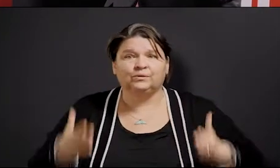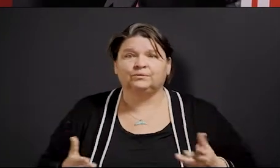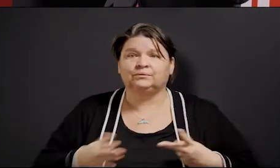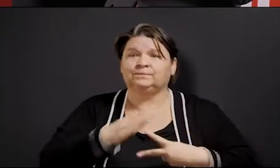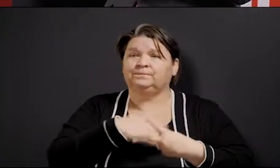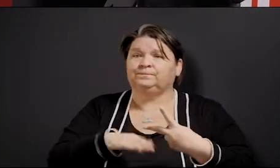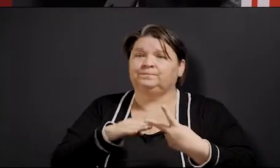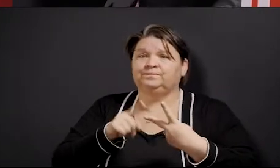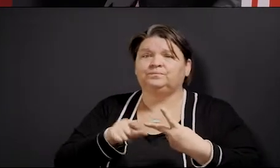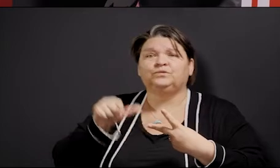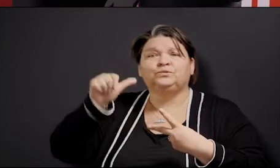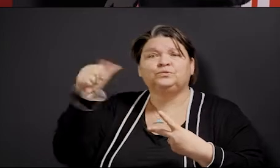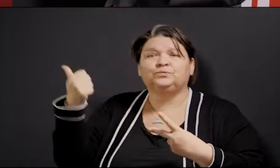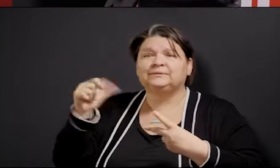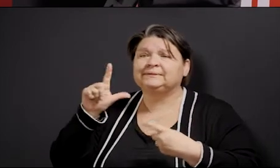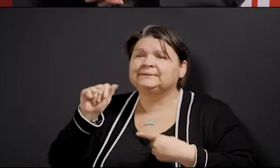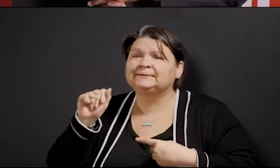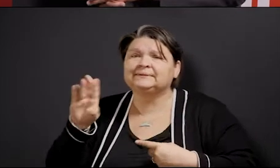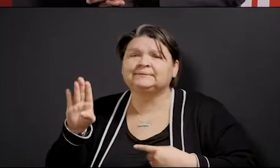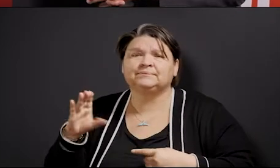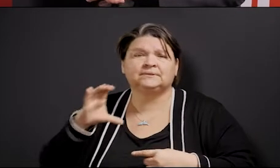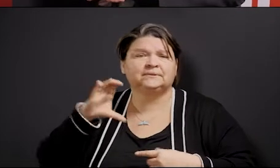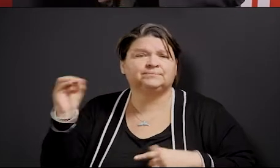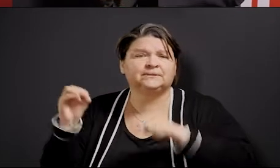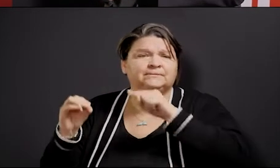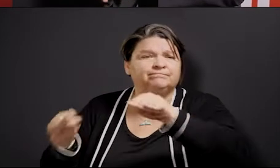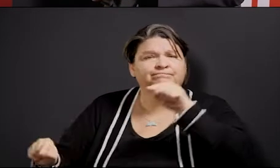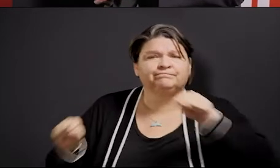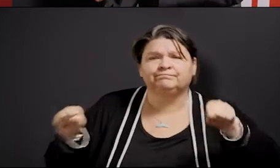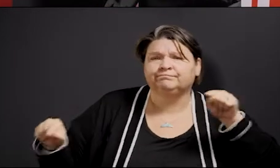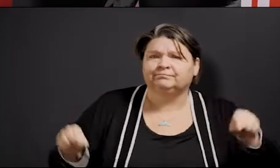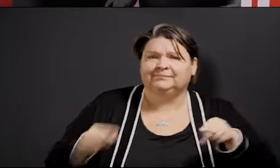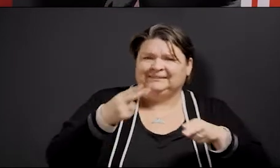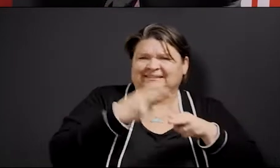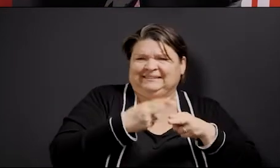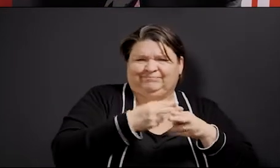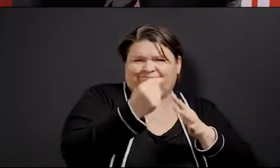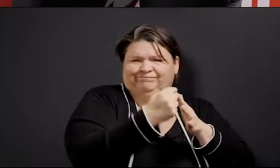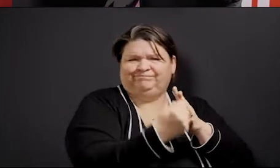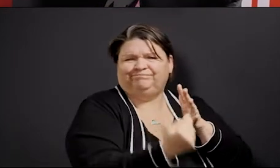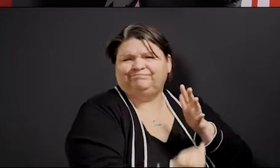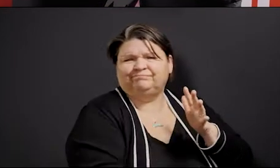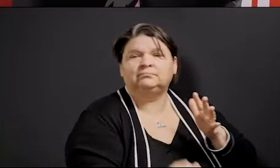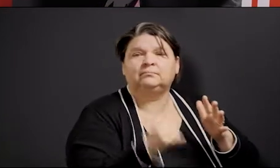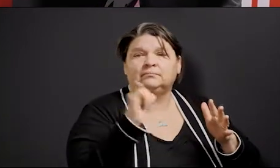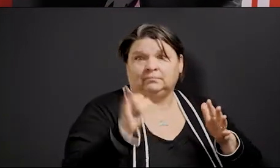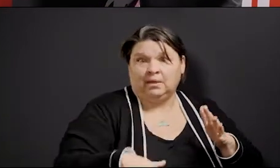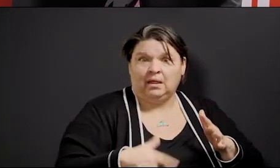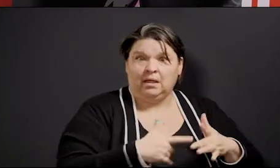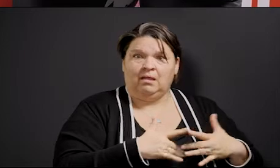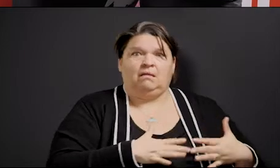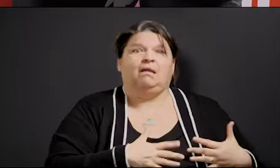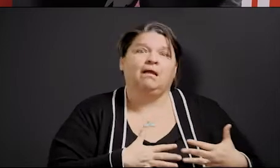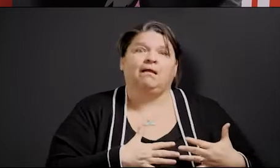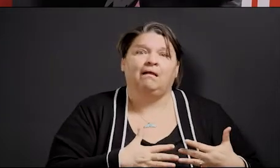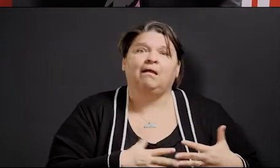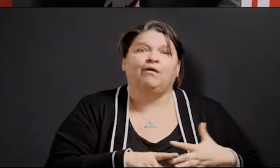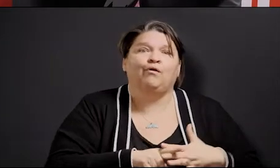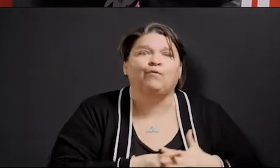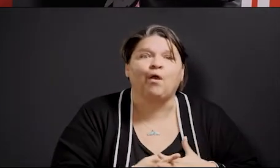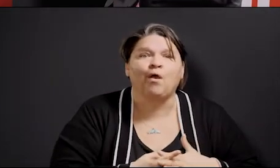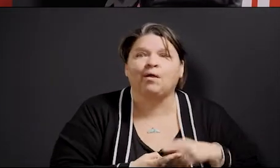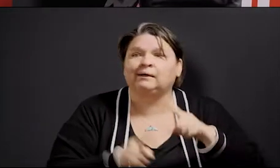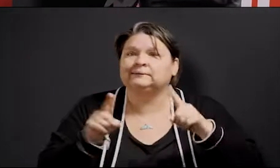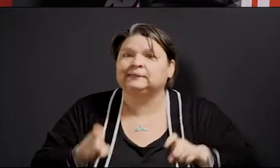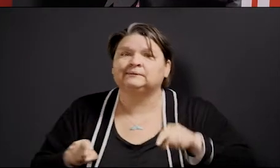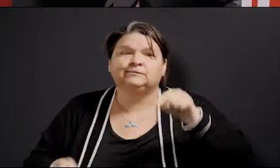all of these labs are finally starting to get the tests out into the community. The next hurdle will be actually getting people